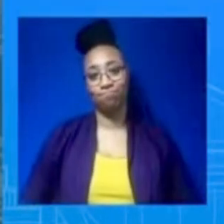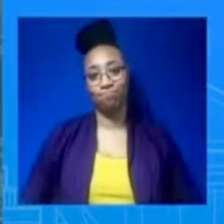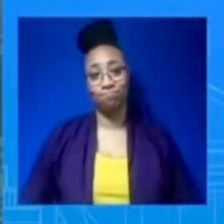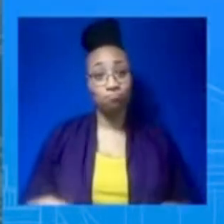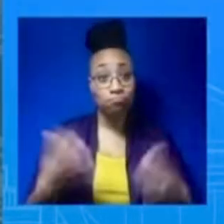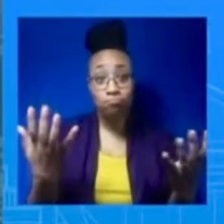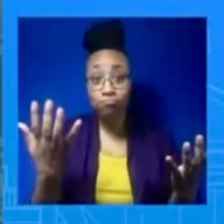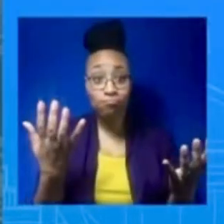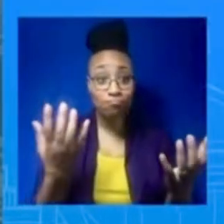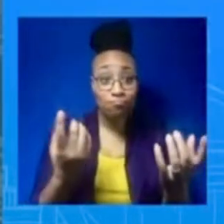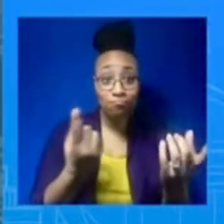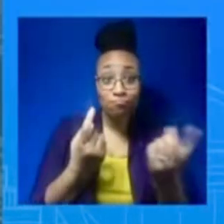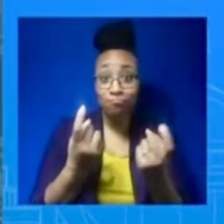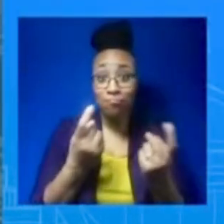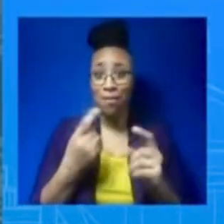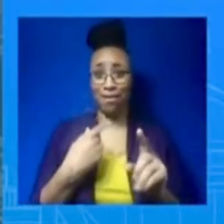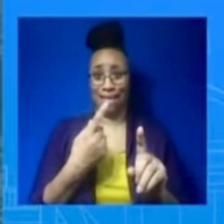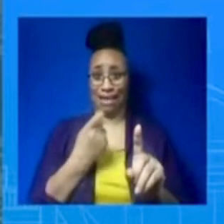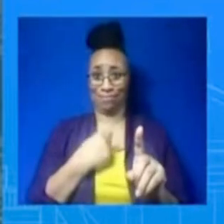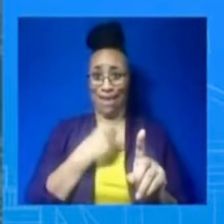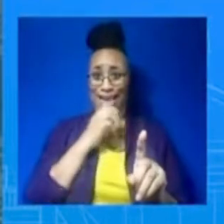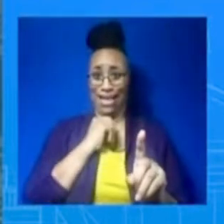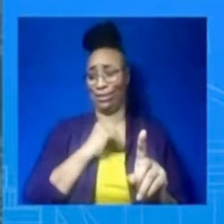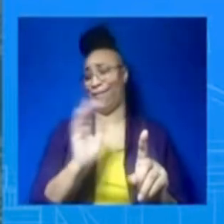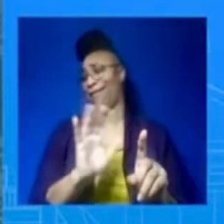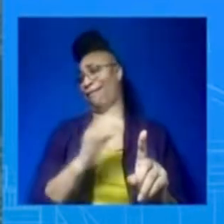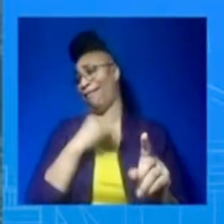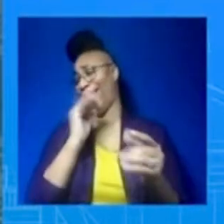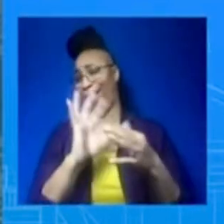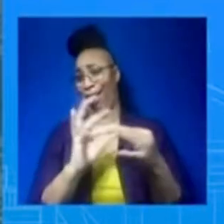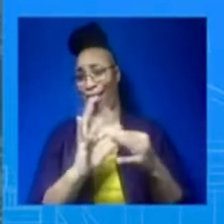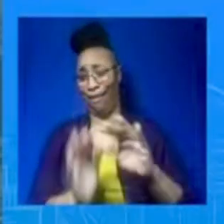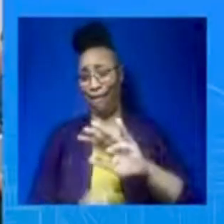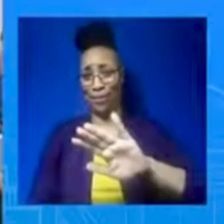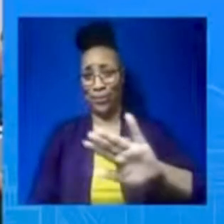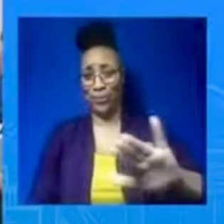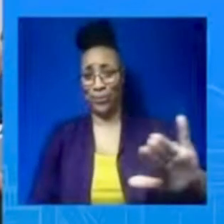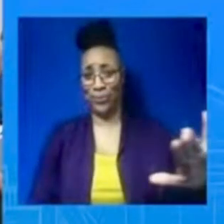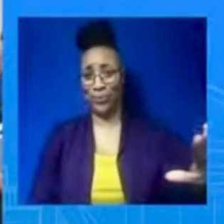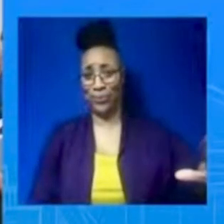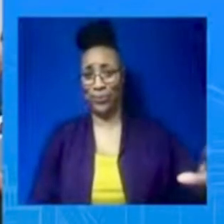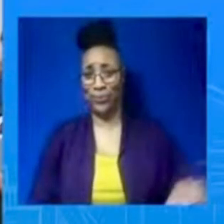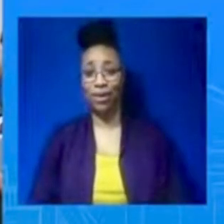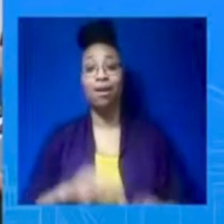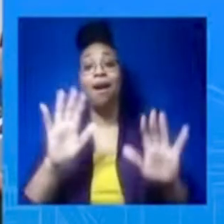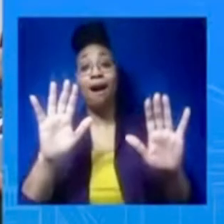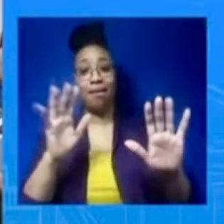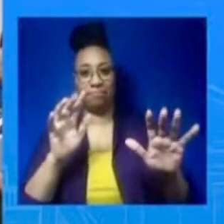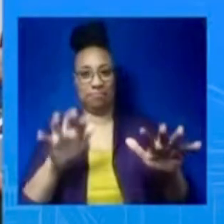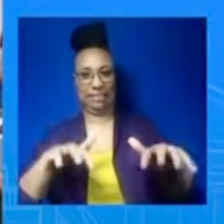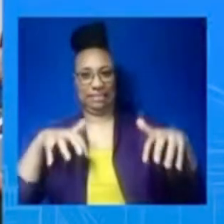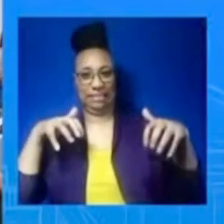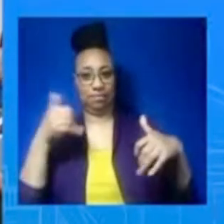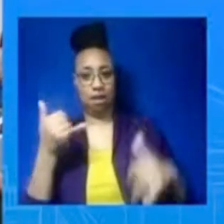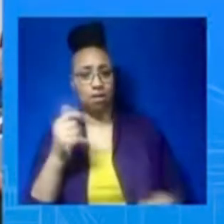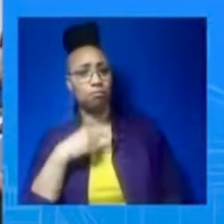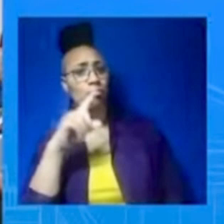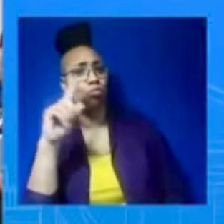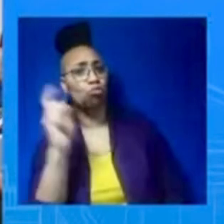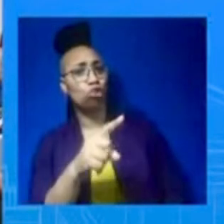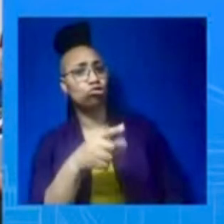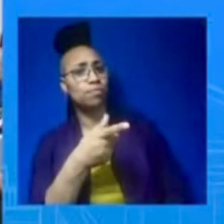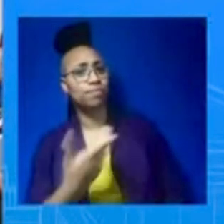Thank you very much. No, go ahead. Scott. Actually, I actually had a brief follow-up on the balloon incidents earlier this week. Okay.